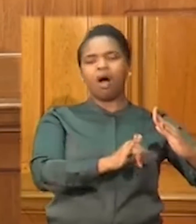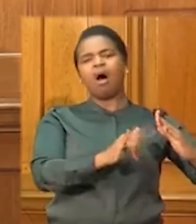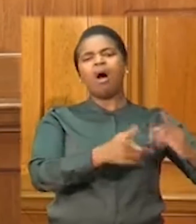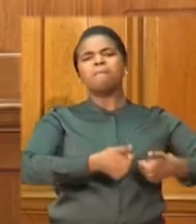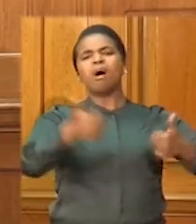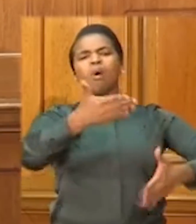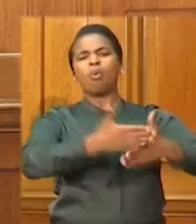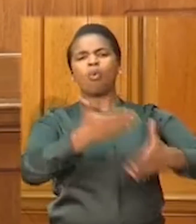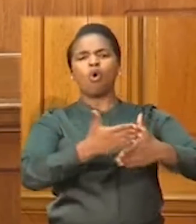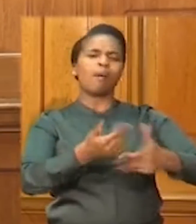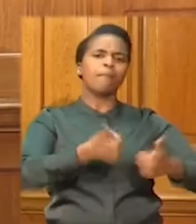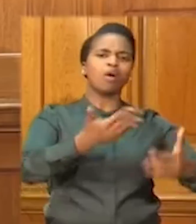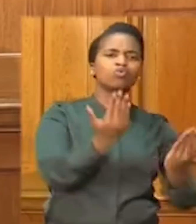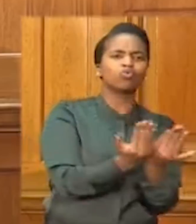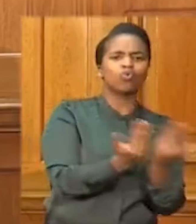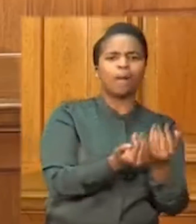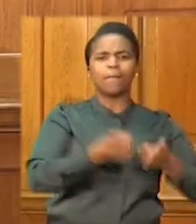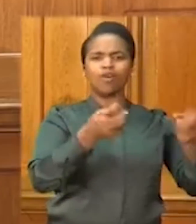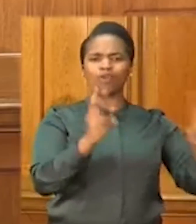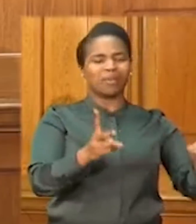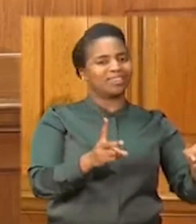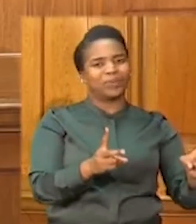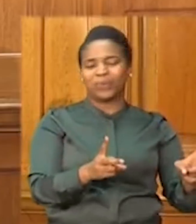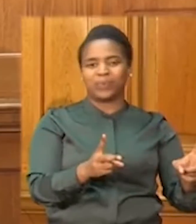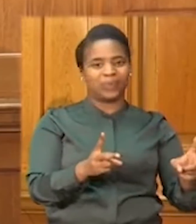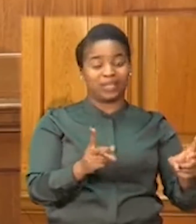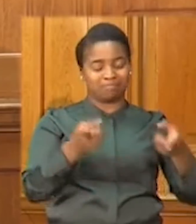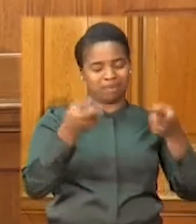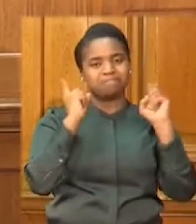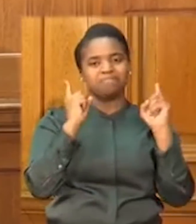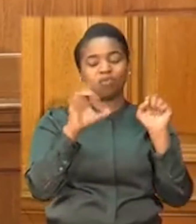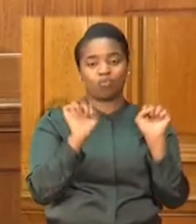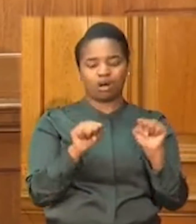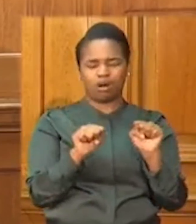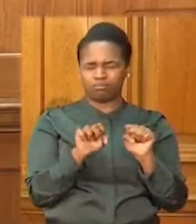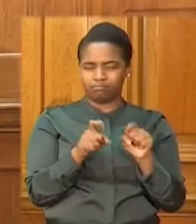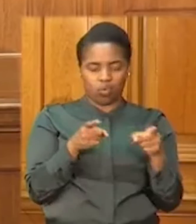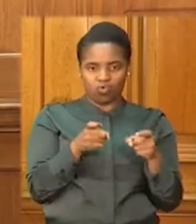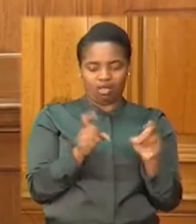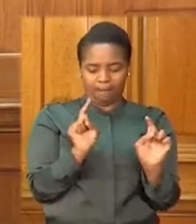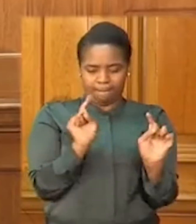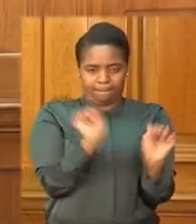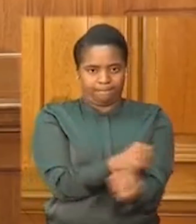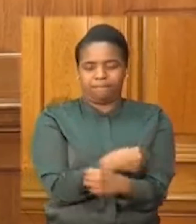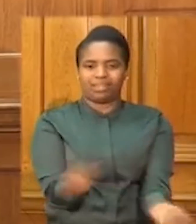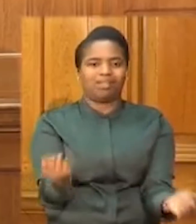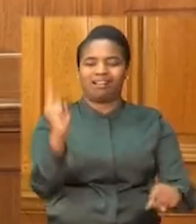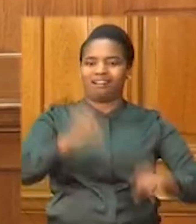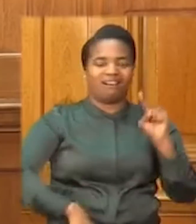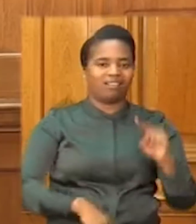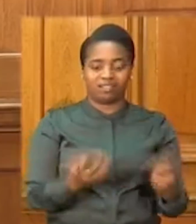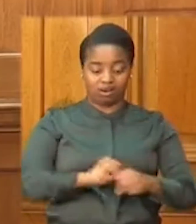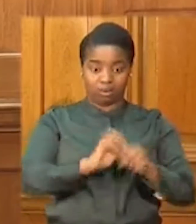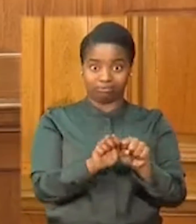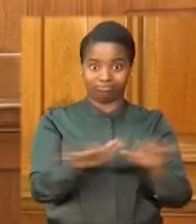too abruptly, we risk a massive and uncontrollable resurgence of